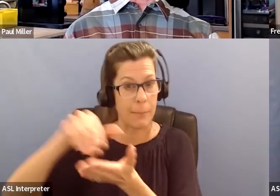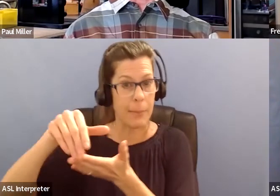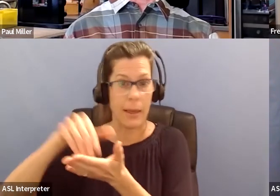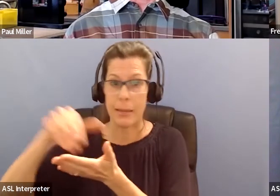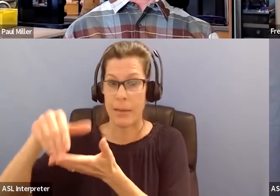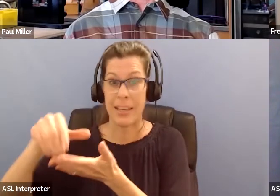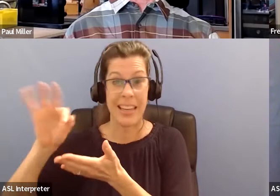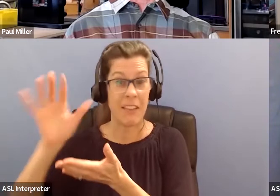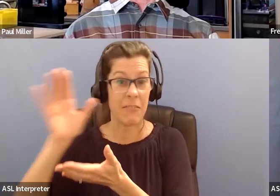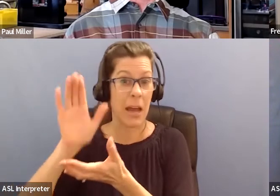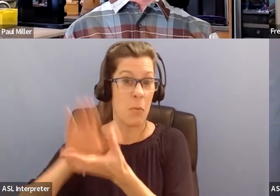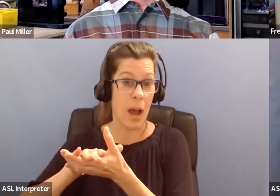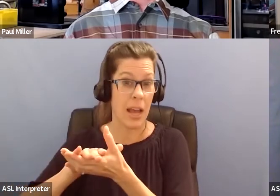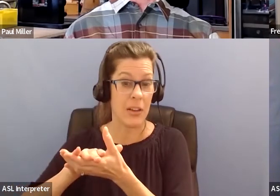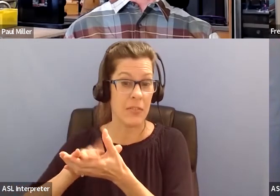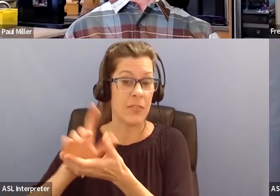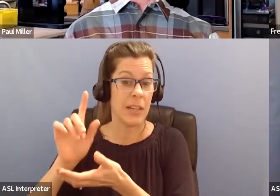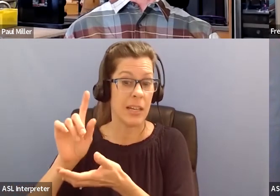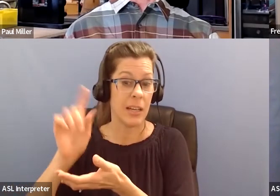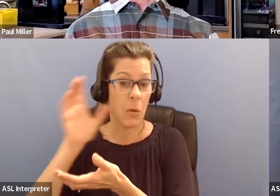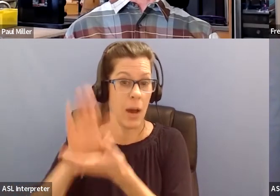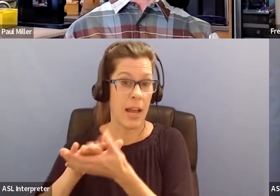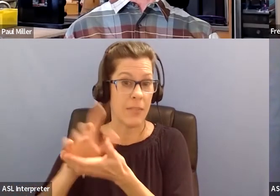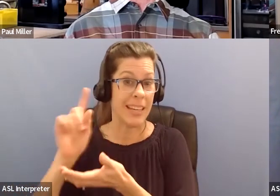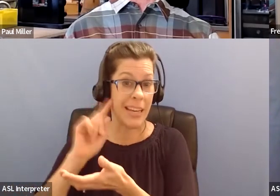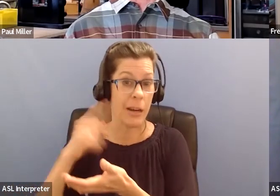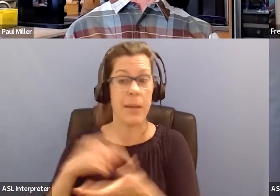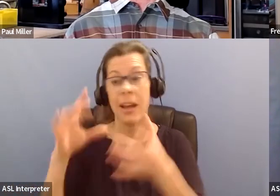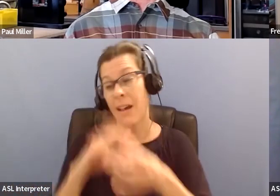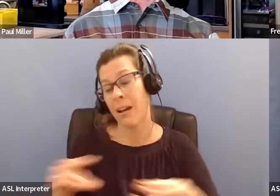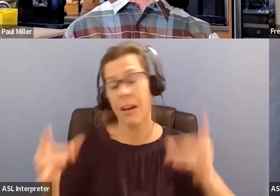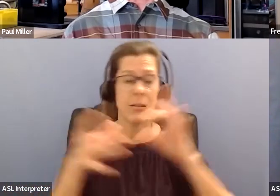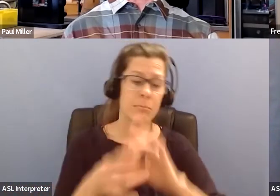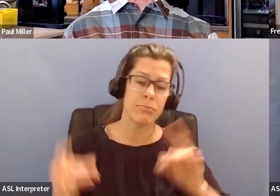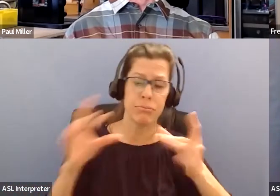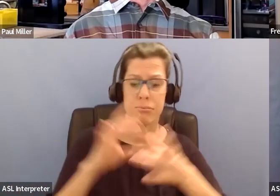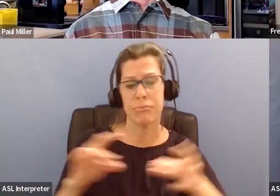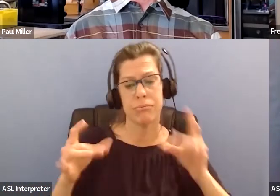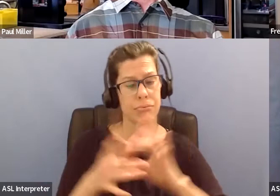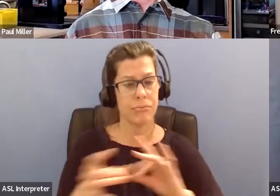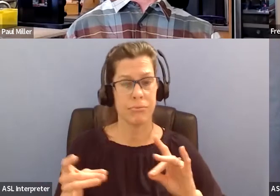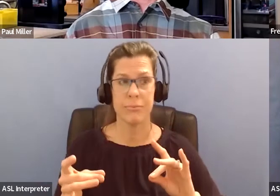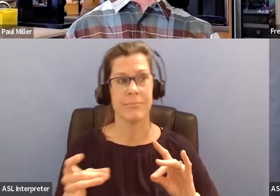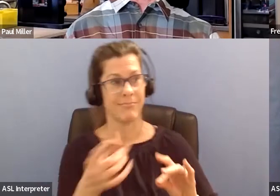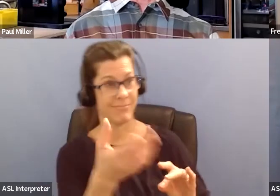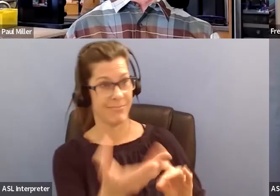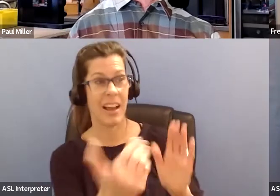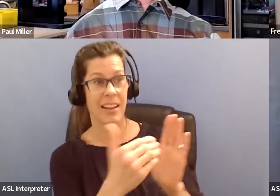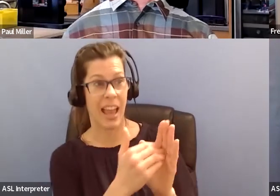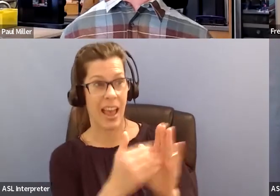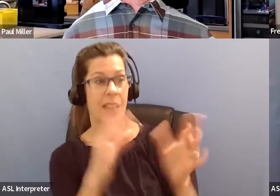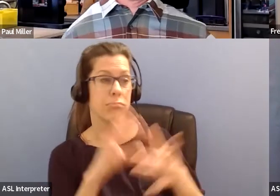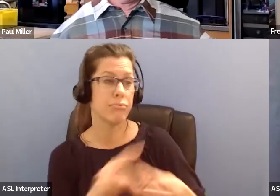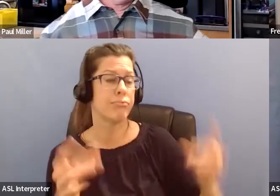at that level of detail, she goes, oh, God, there he goes, this is billions and billions again. But it's just who I am.